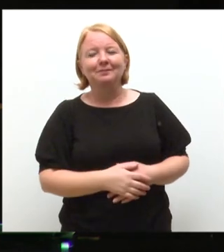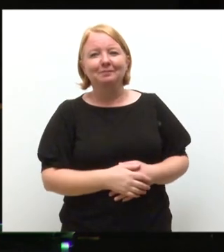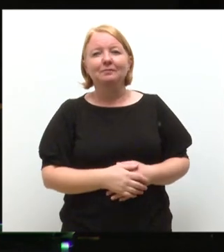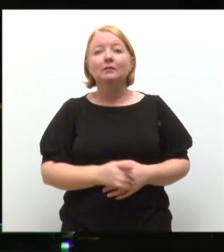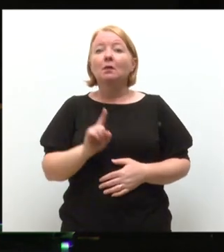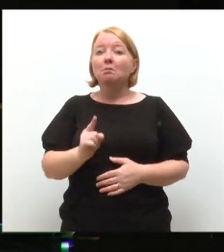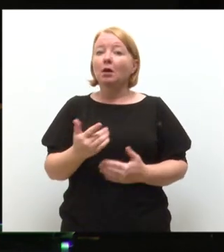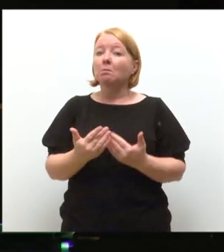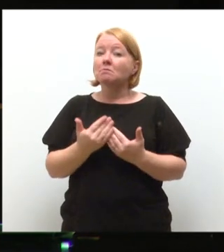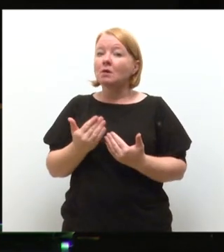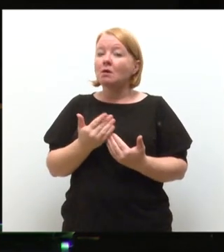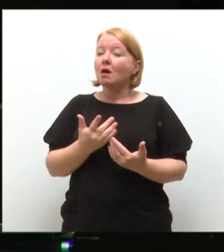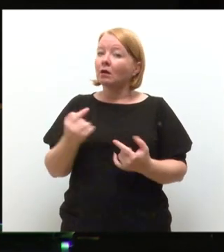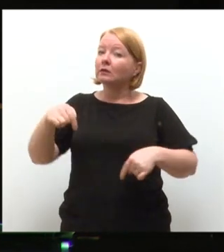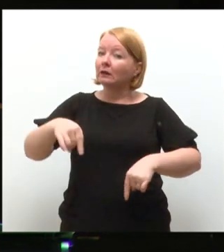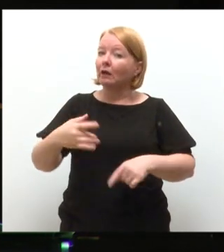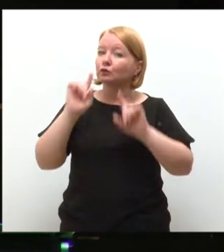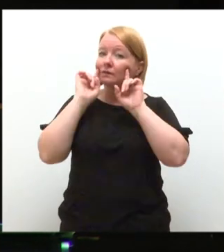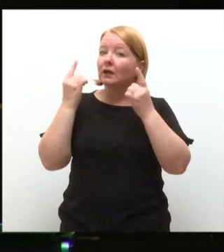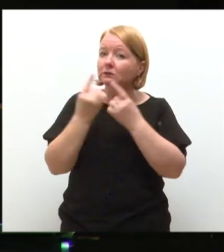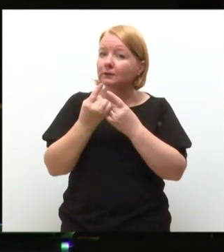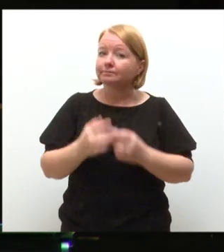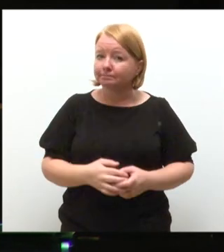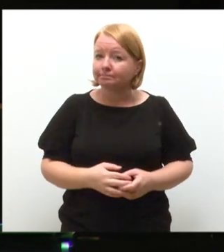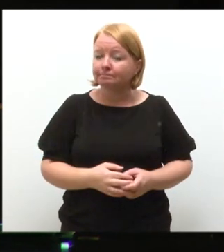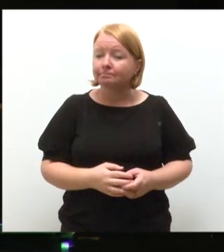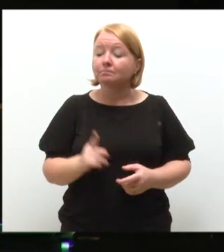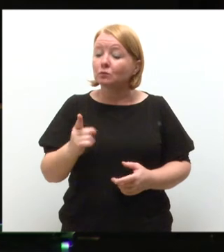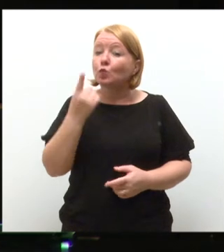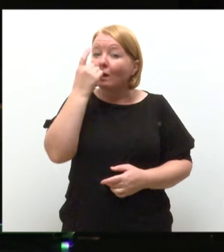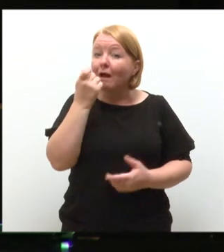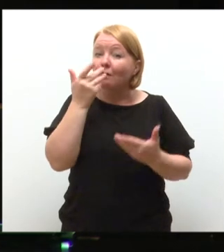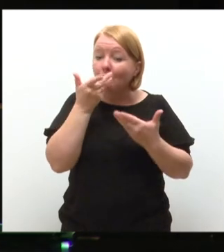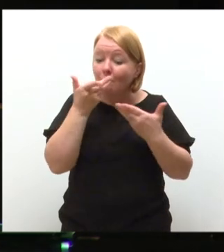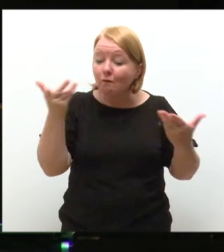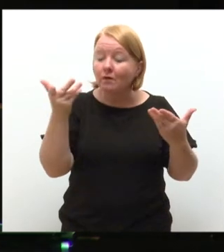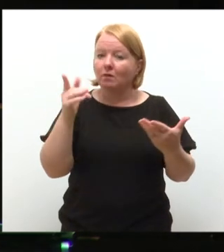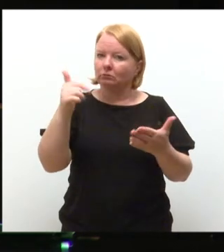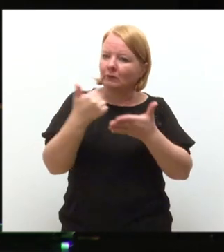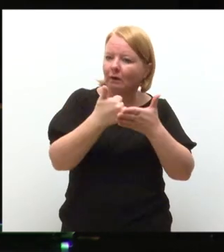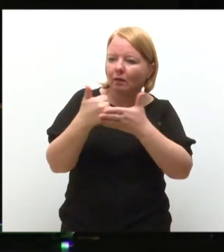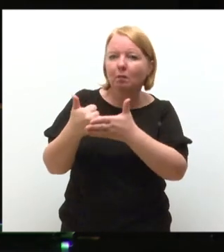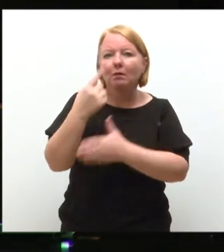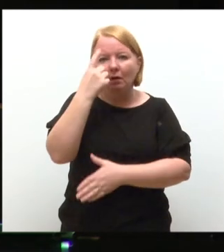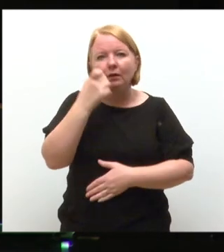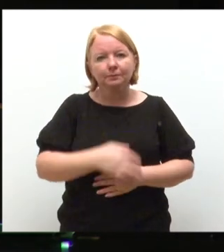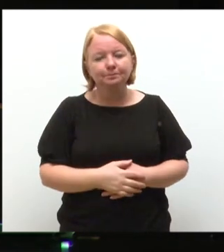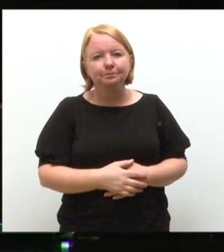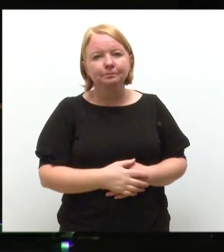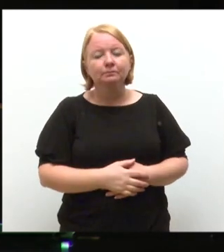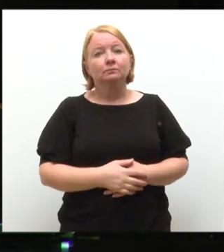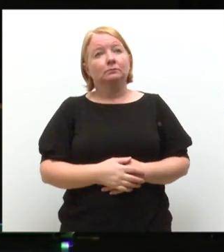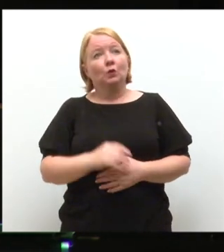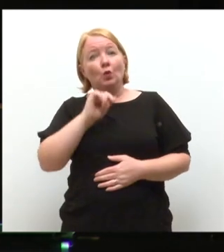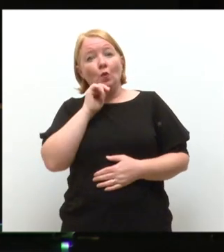much more to be gained from your time at university, and so much we can offer you and help you with. We don't just